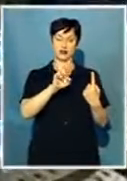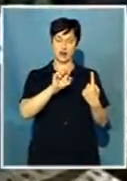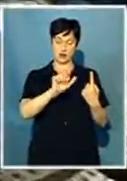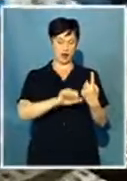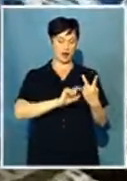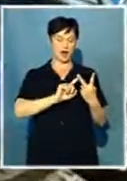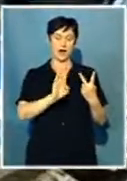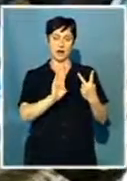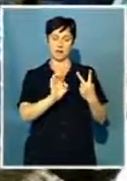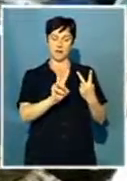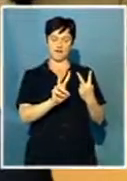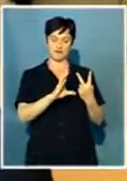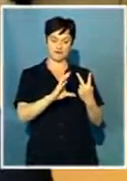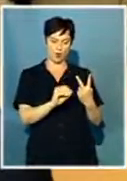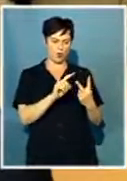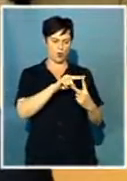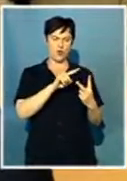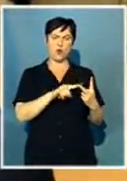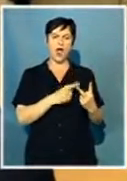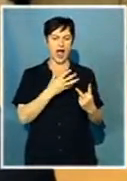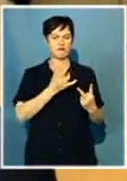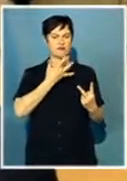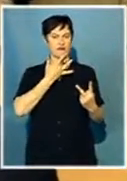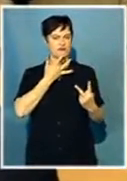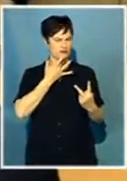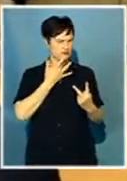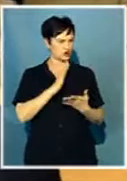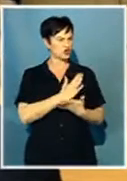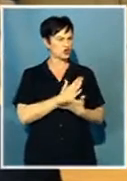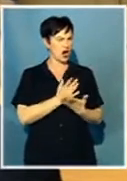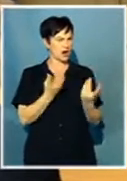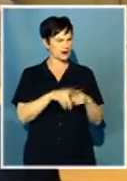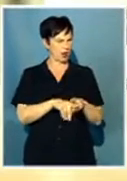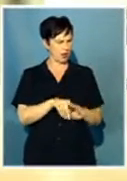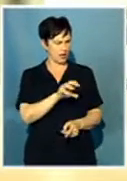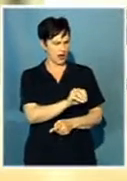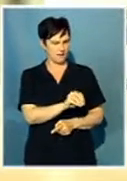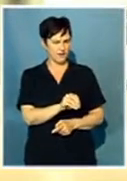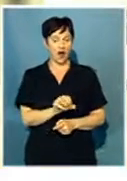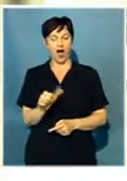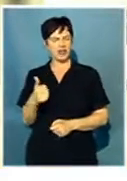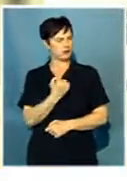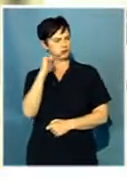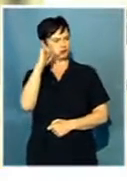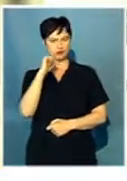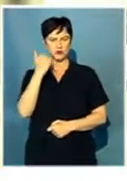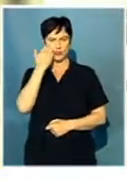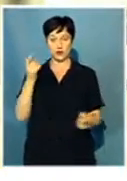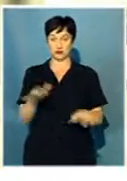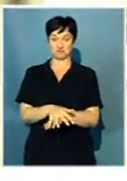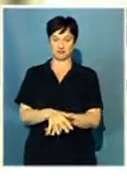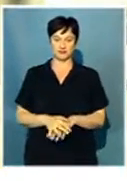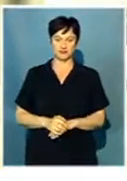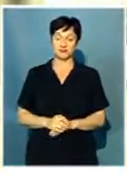a preferential partial share deal, with some leading a campaign to oppose the merger. This deal was firstly constructed with